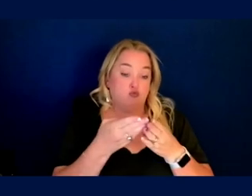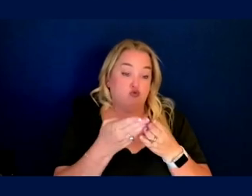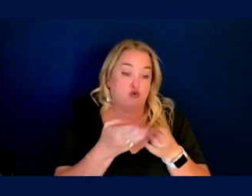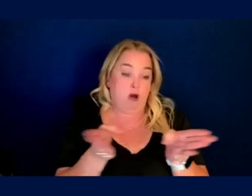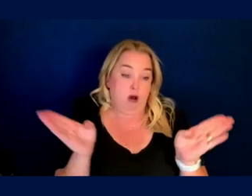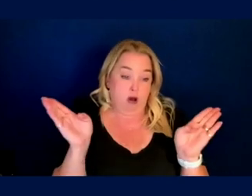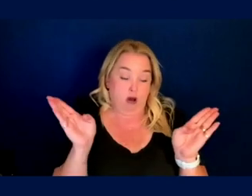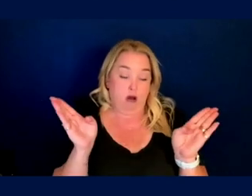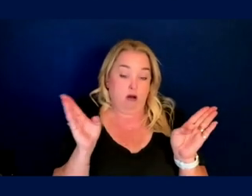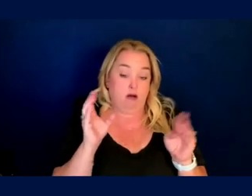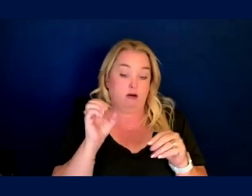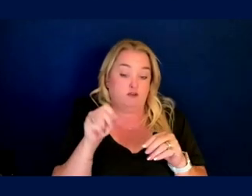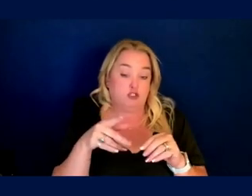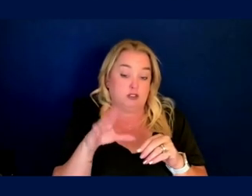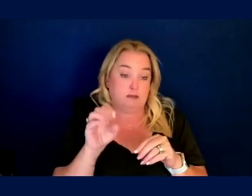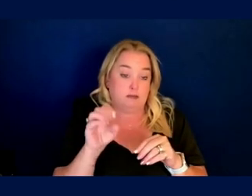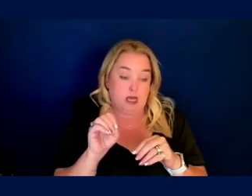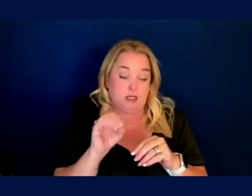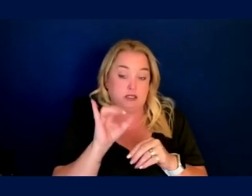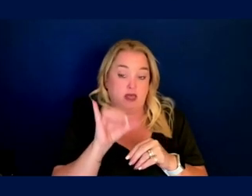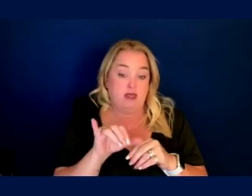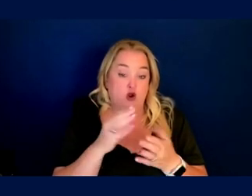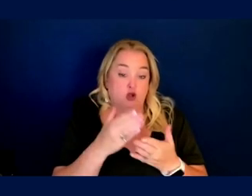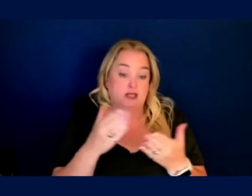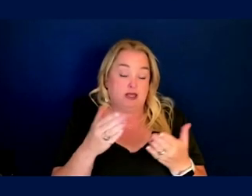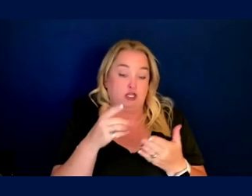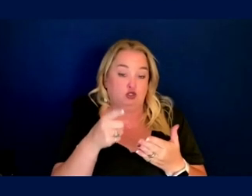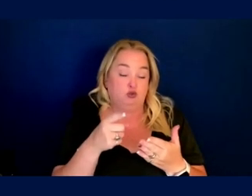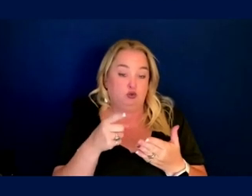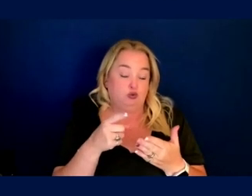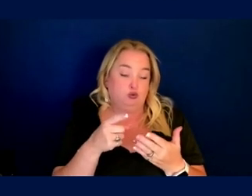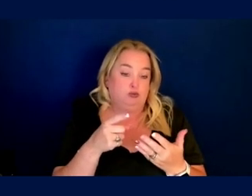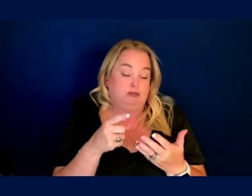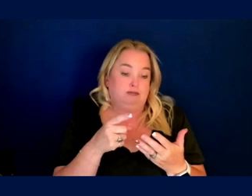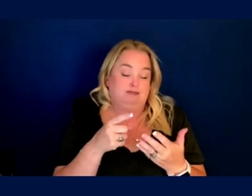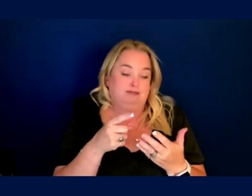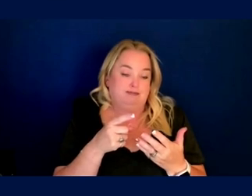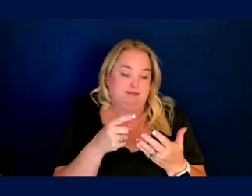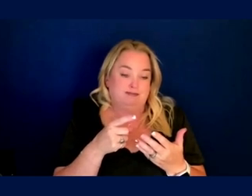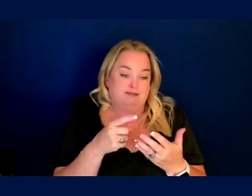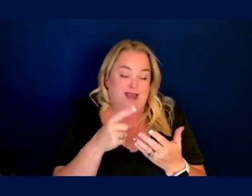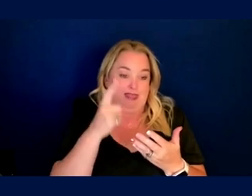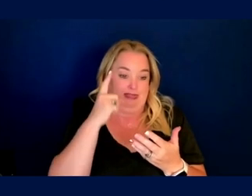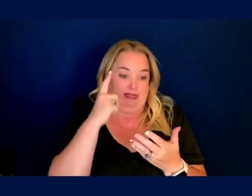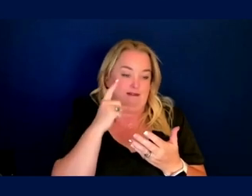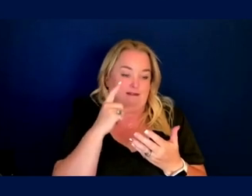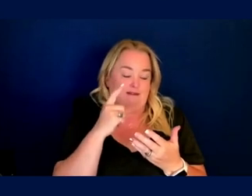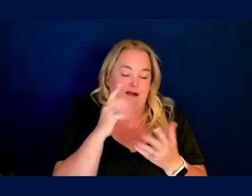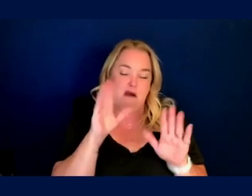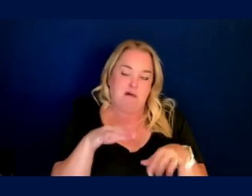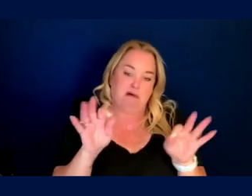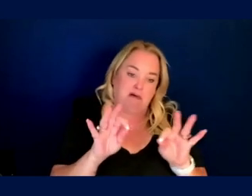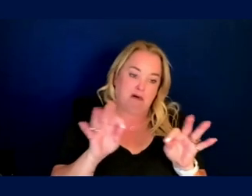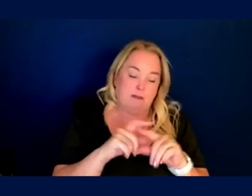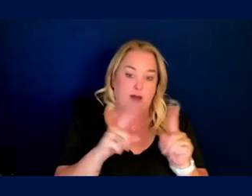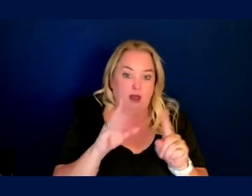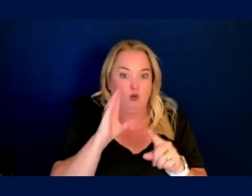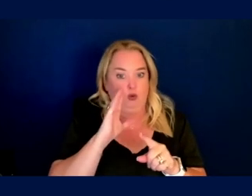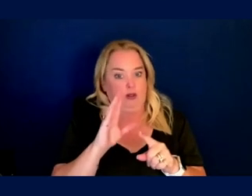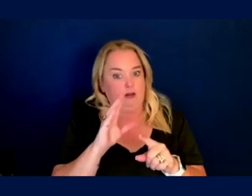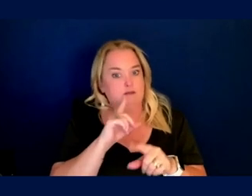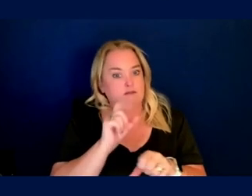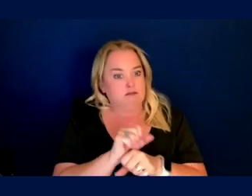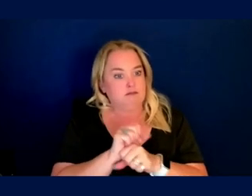space, all sorts of environments, it's the things that you take for granted that are going to come back and, and do you some real harm